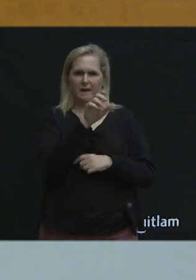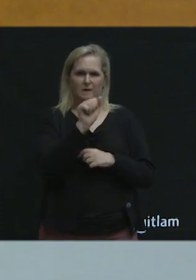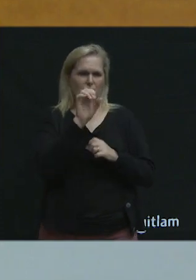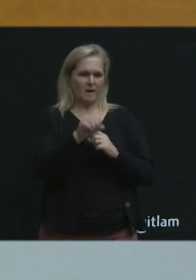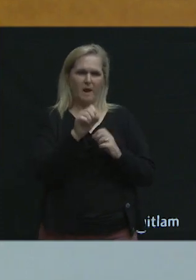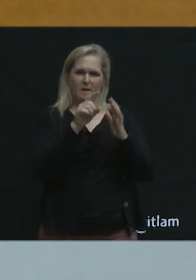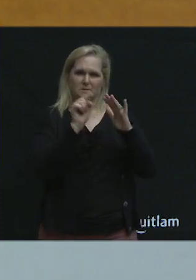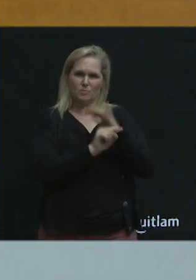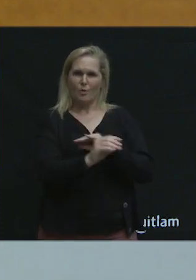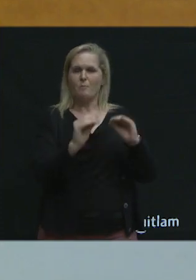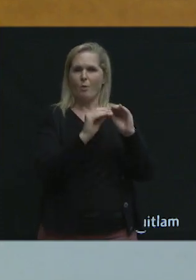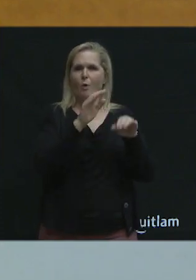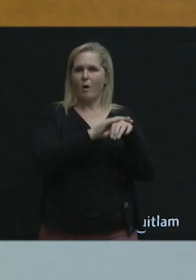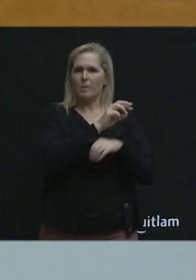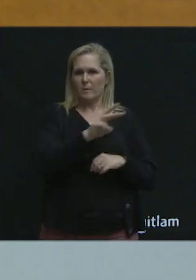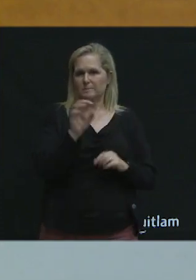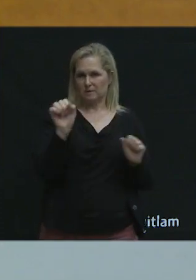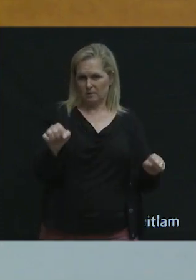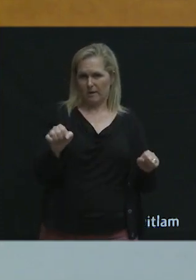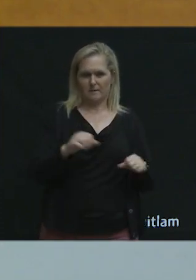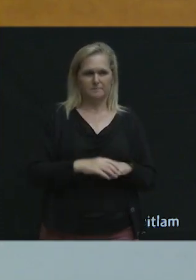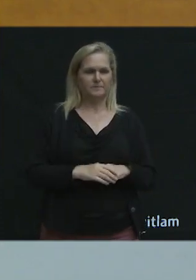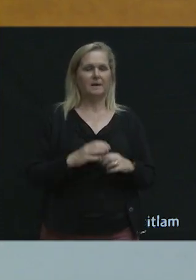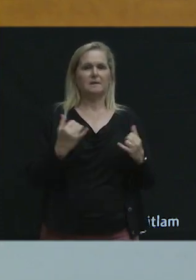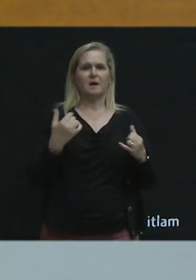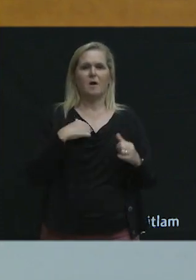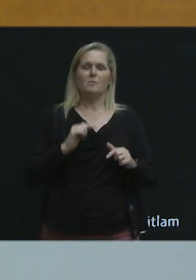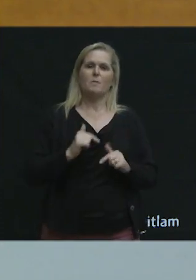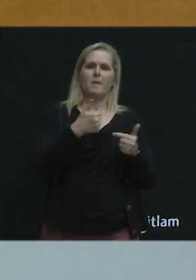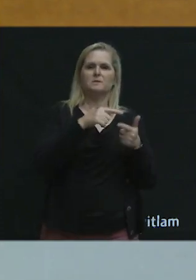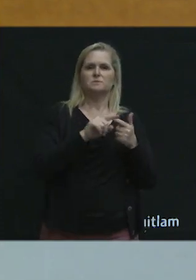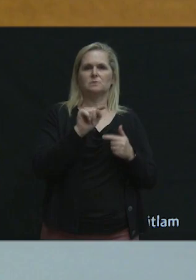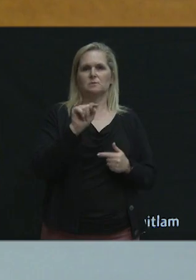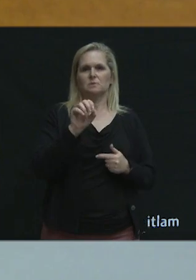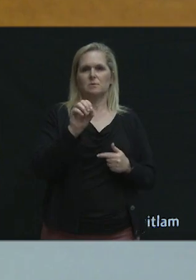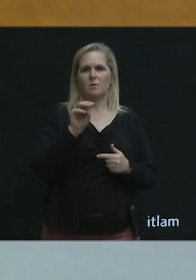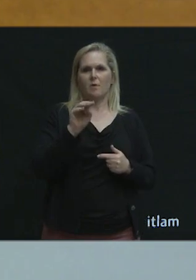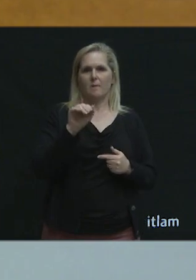the findings. And, uh, with that, I'll pass it over to, uh, Thomas.